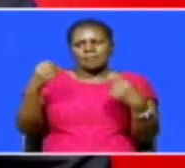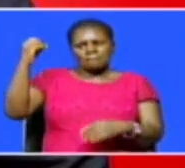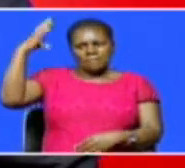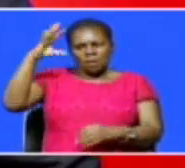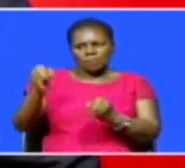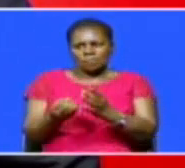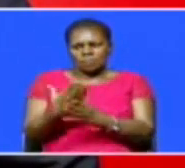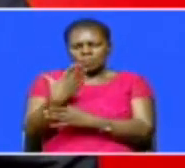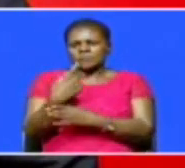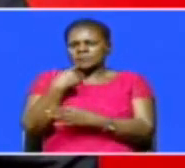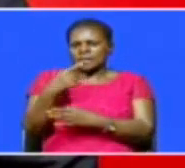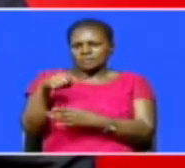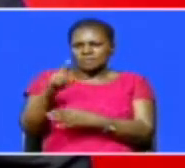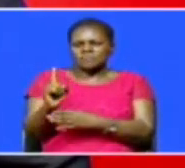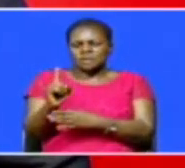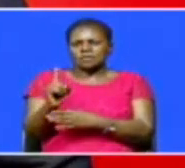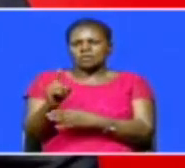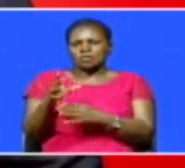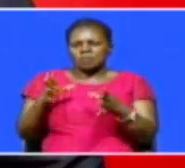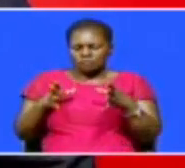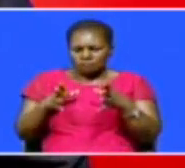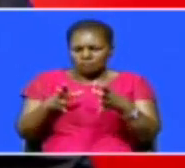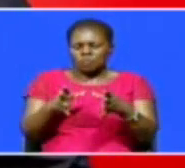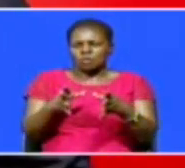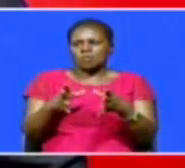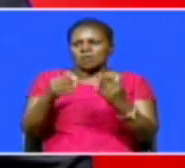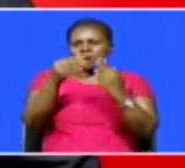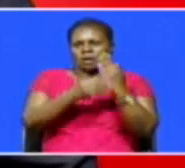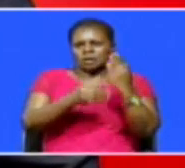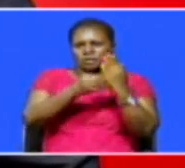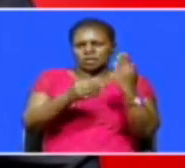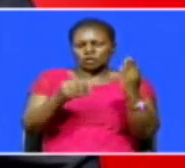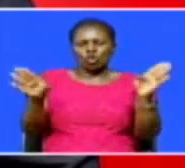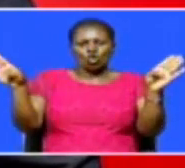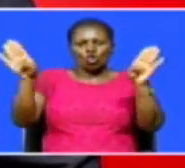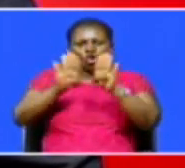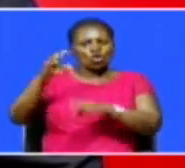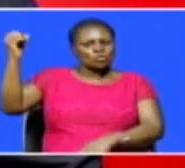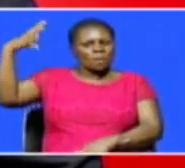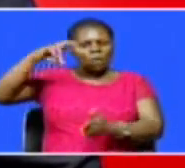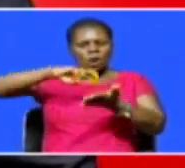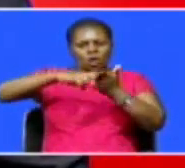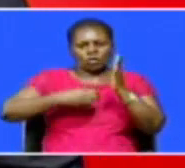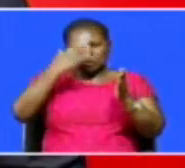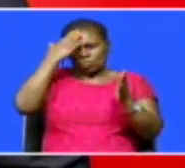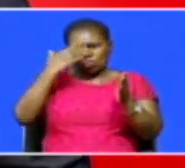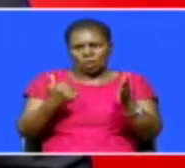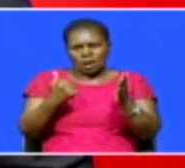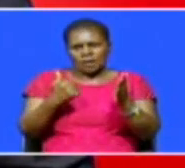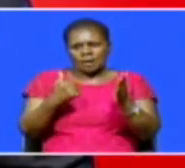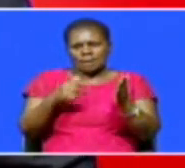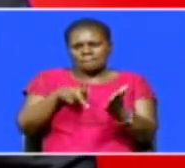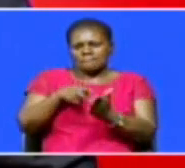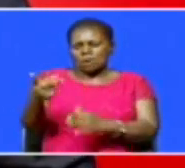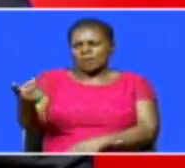producers, informing them that it will invoke a force majeure, an act of God's clause on all power generation contracts, due to a slump in power